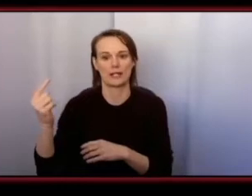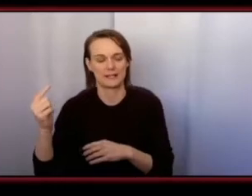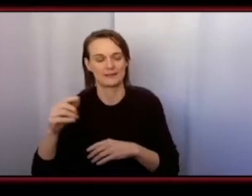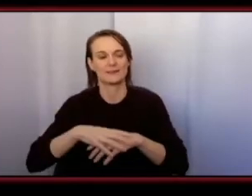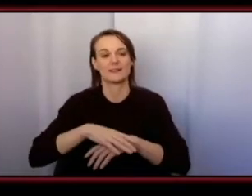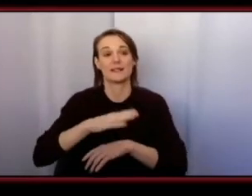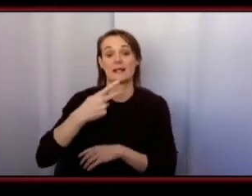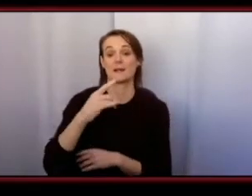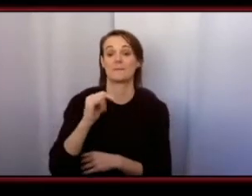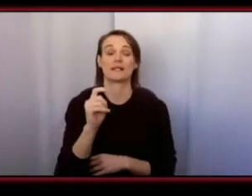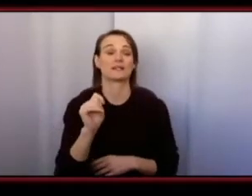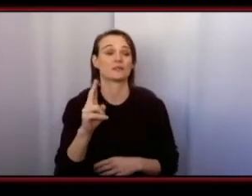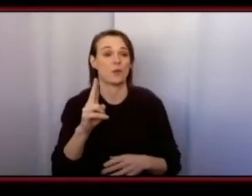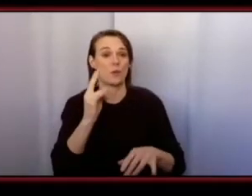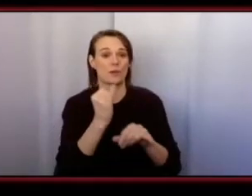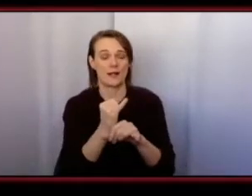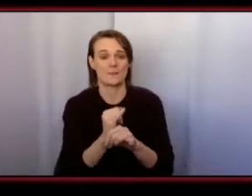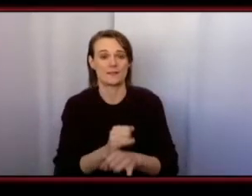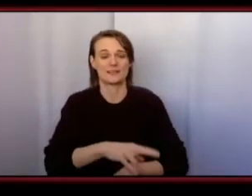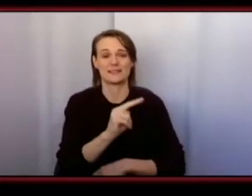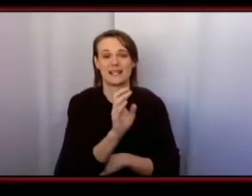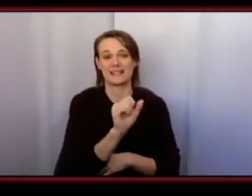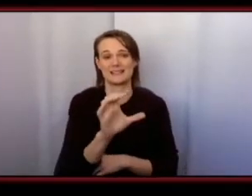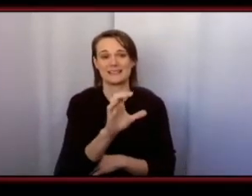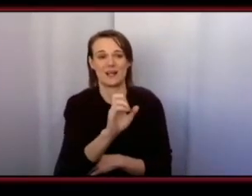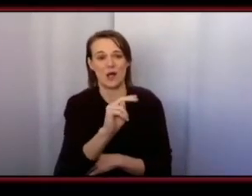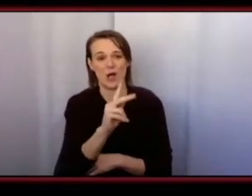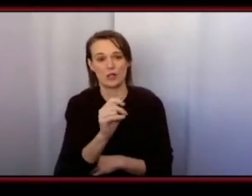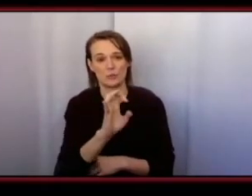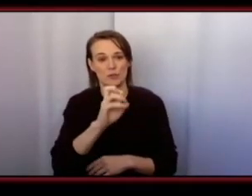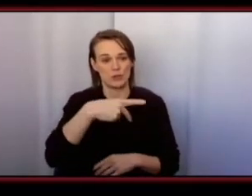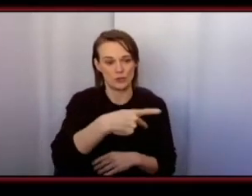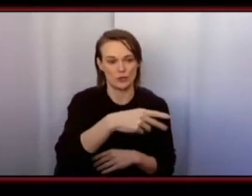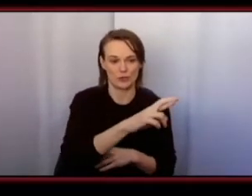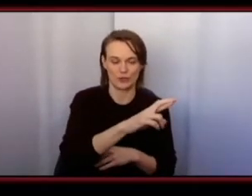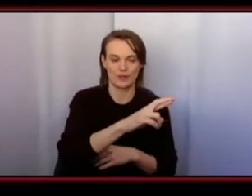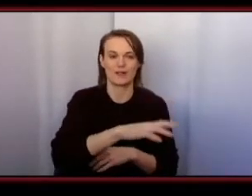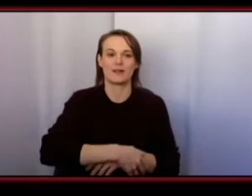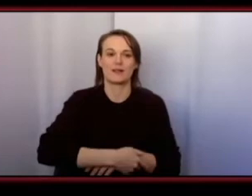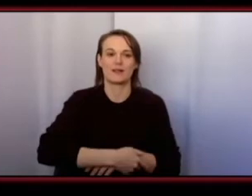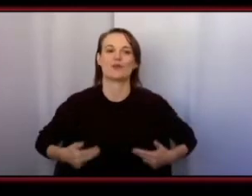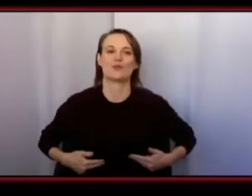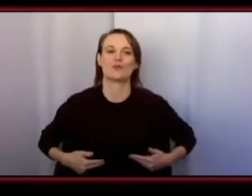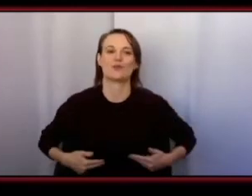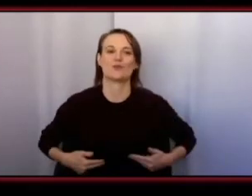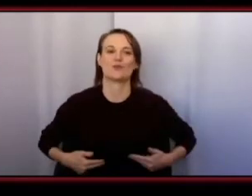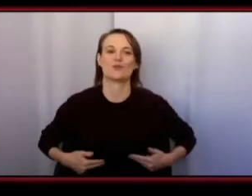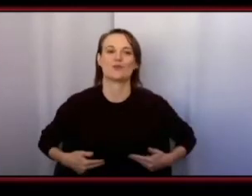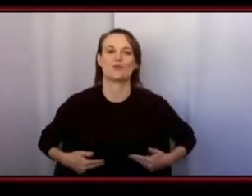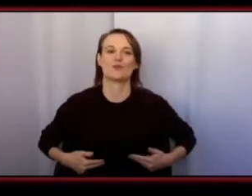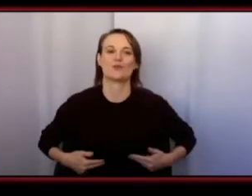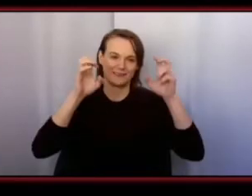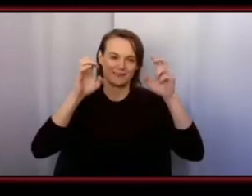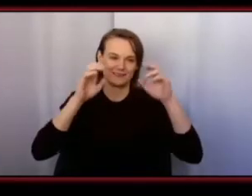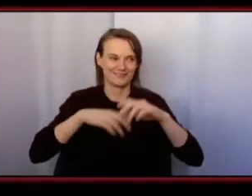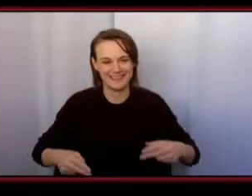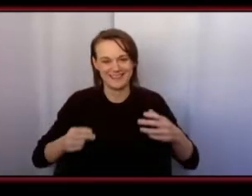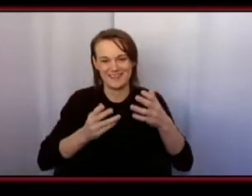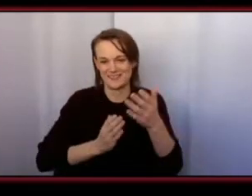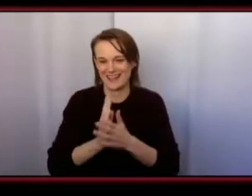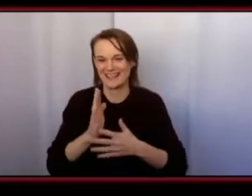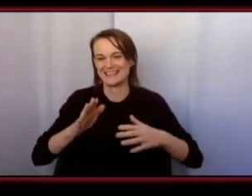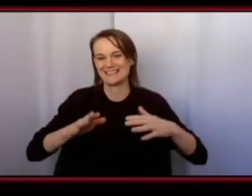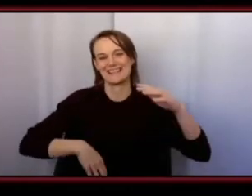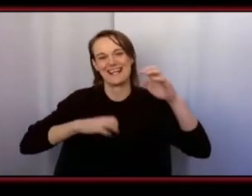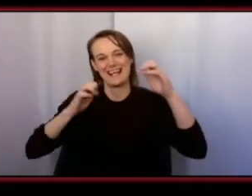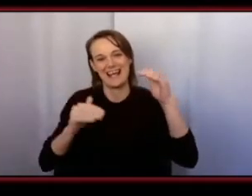NSCC entrepreneurship human rights and equity services and applied research and innovation at NSCC so remember black history